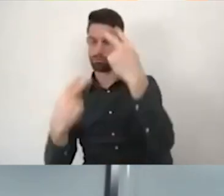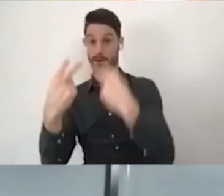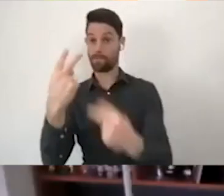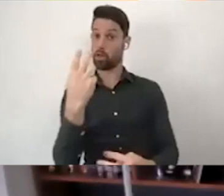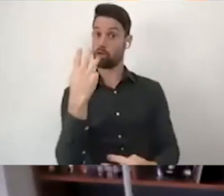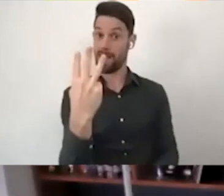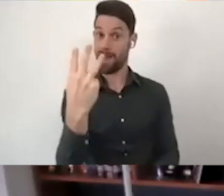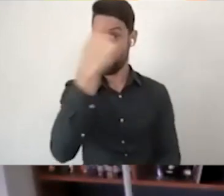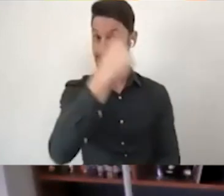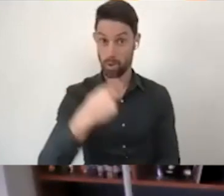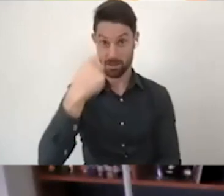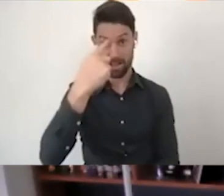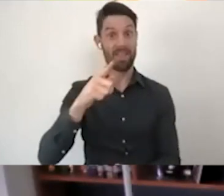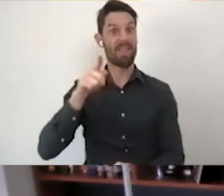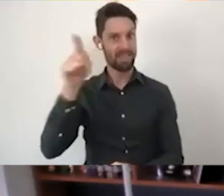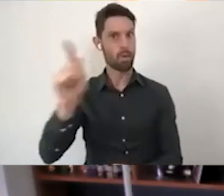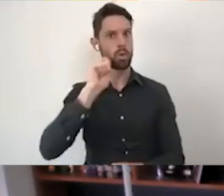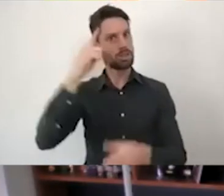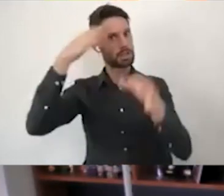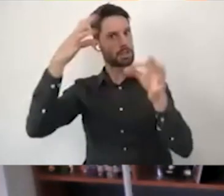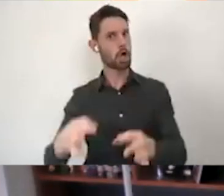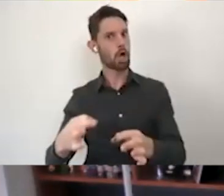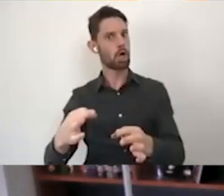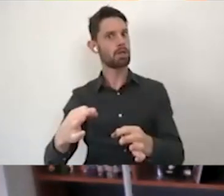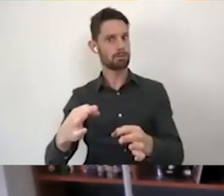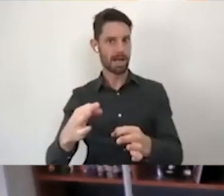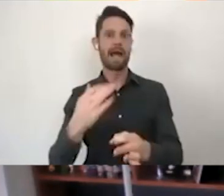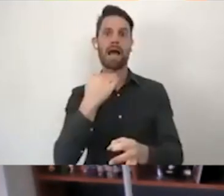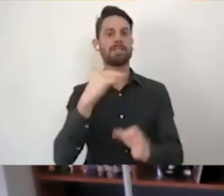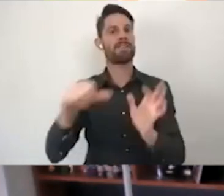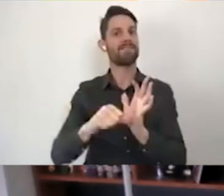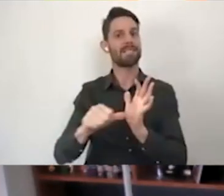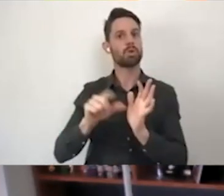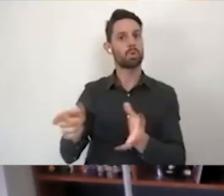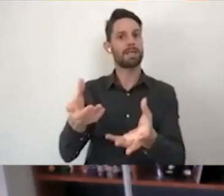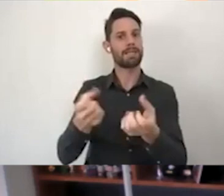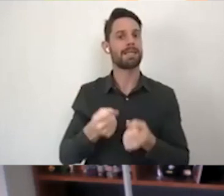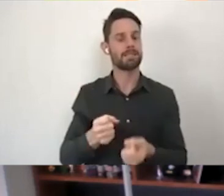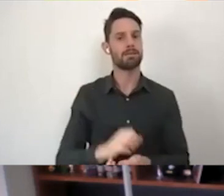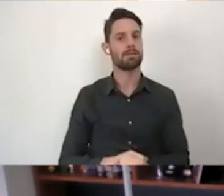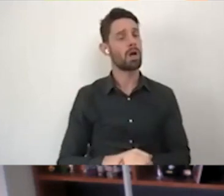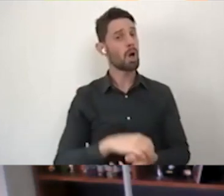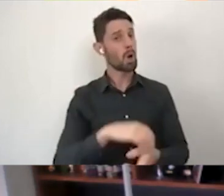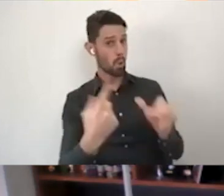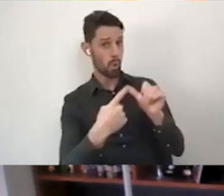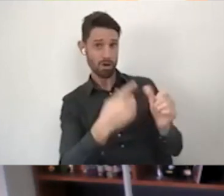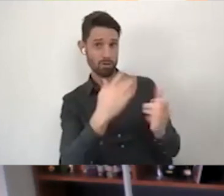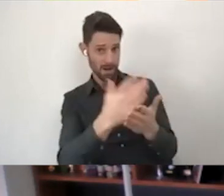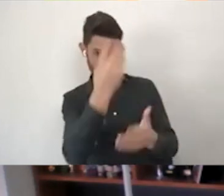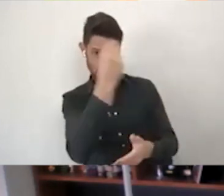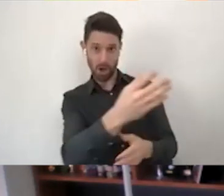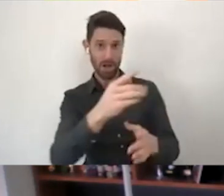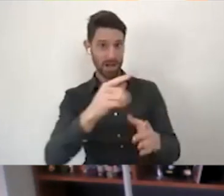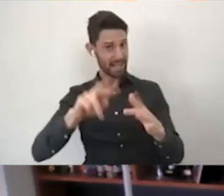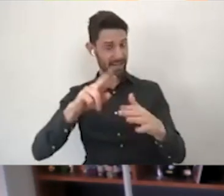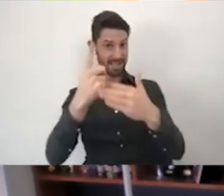To be honest, when I first found out about the independent assessments, it almost felt as if we're just grabbing a random